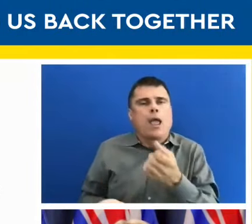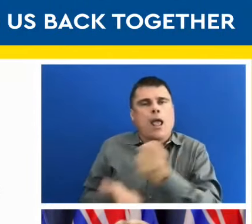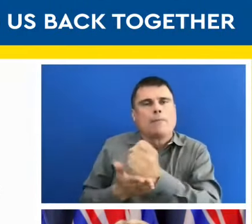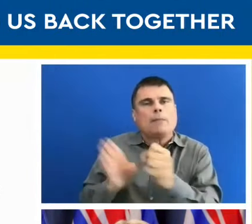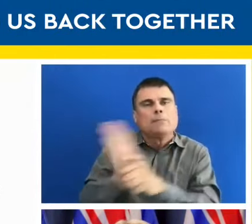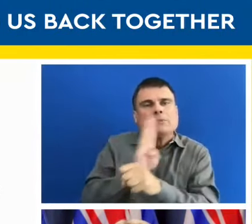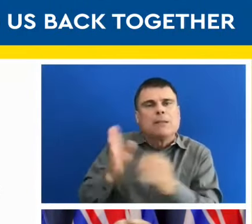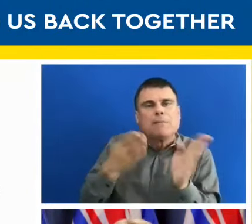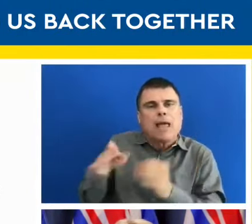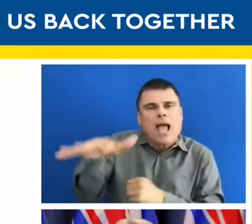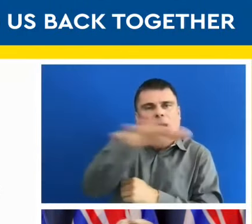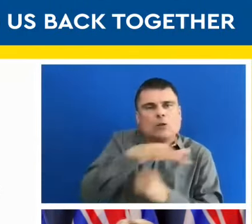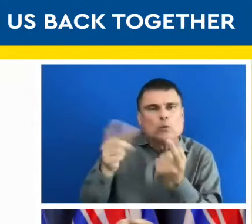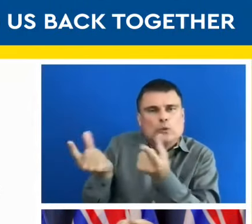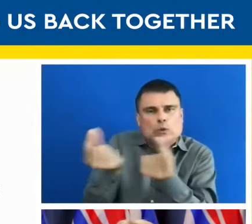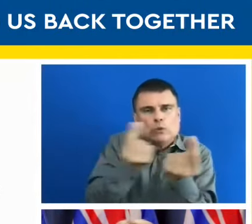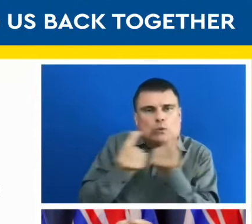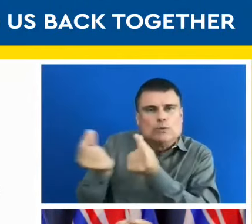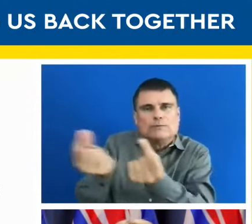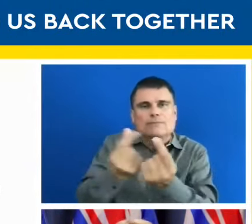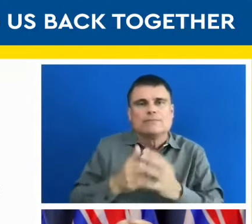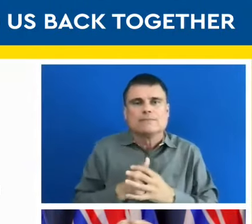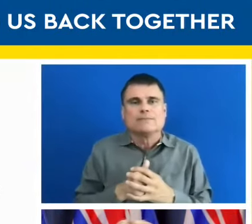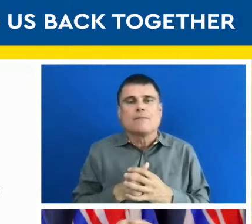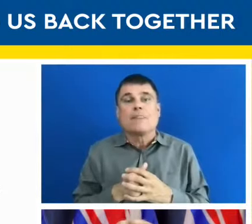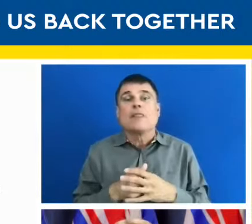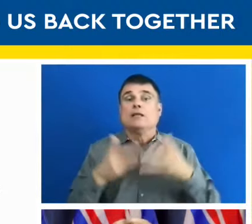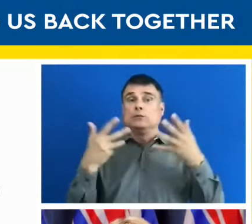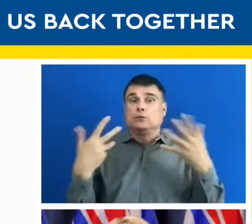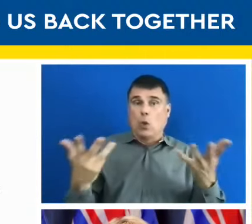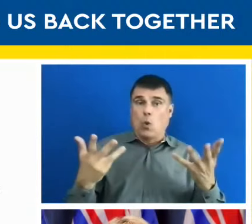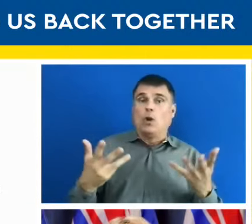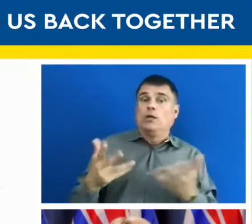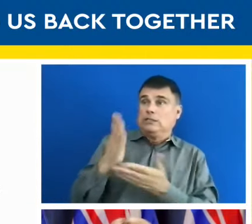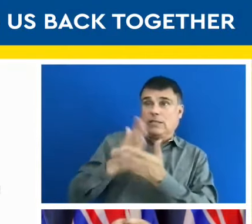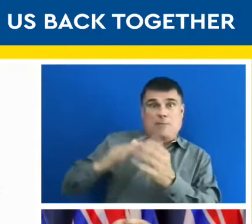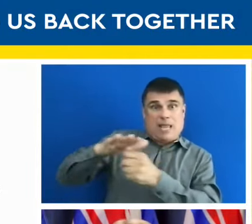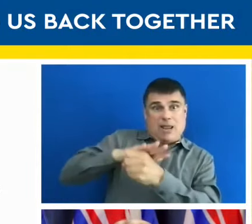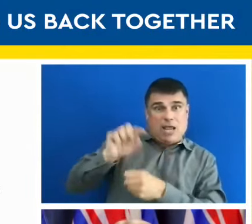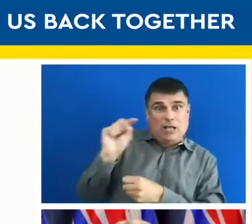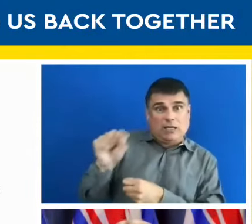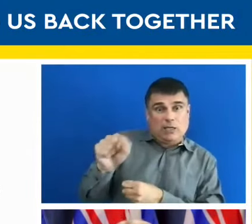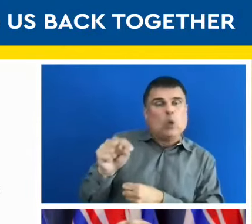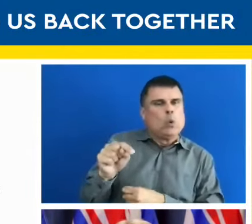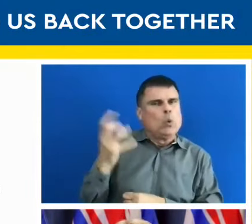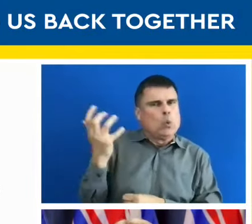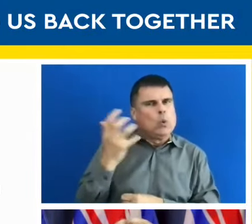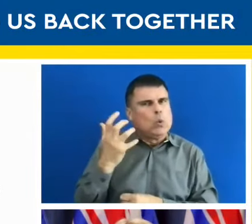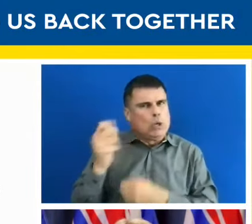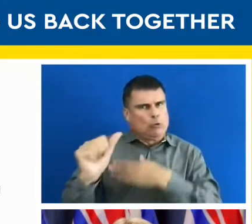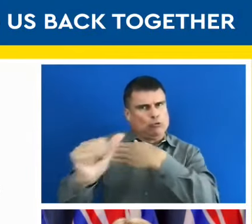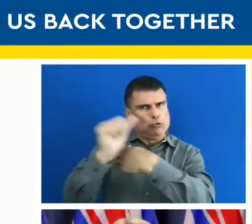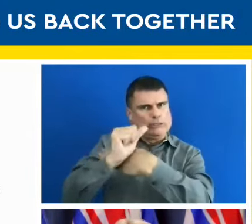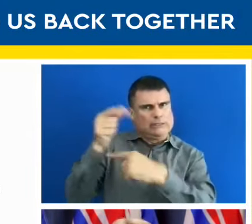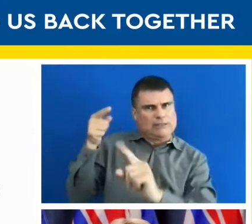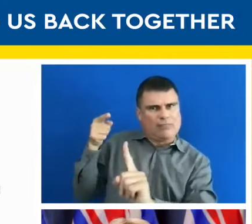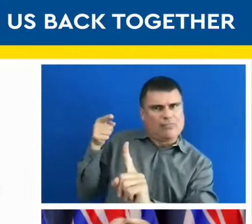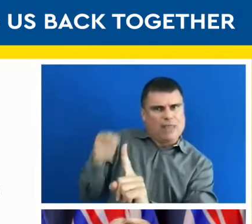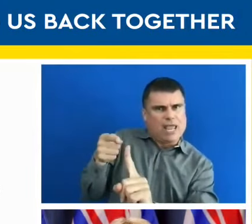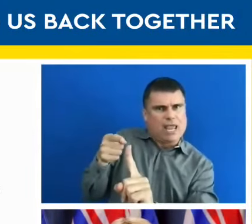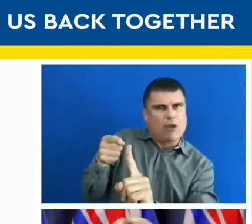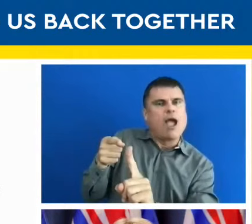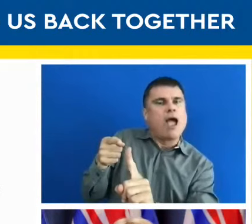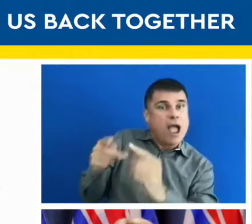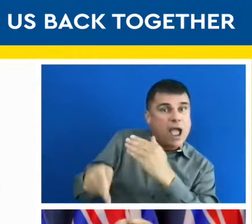through this pandemic. There are some workplaces that where the risk is higher and we are going to continue some of the restrictions that made a